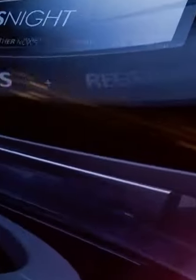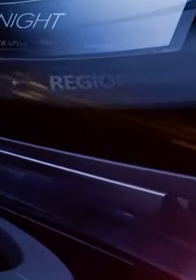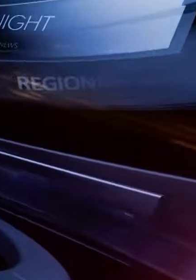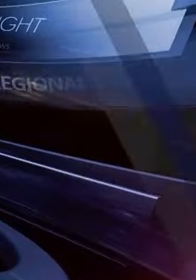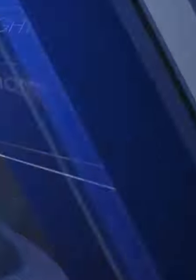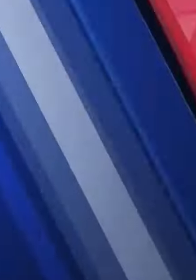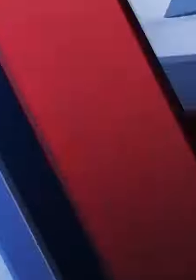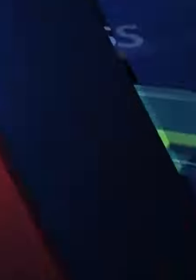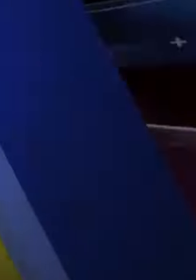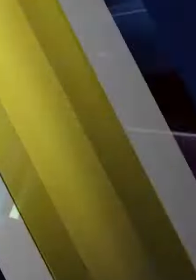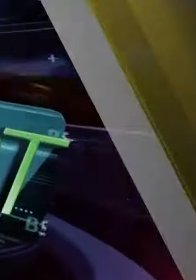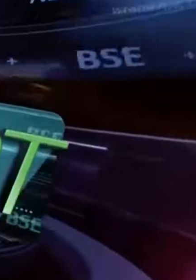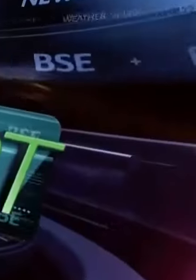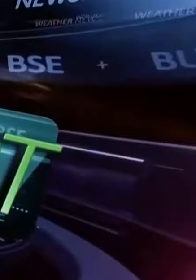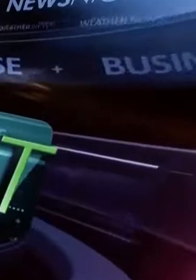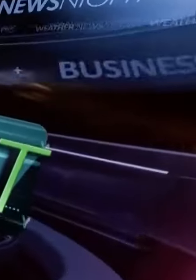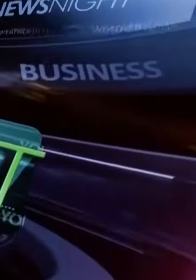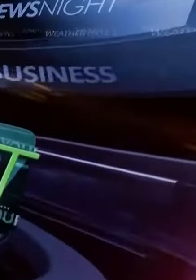it's your lifeline.